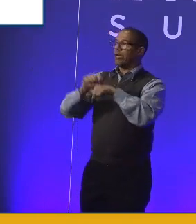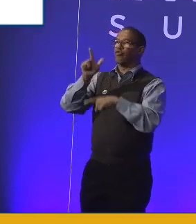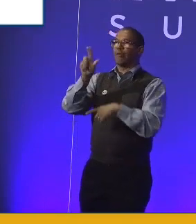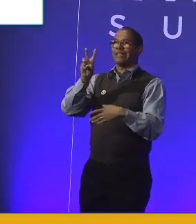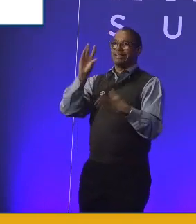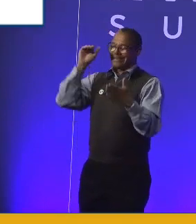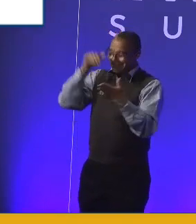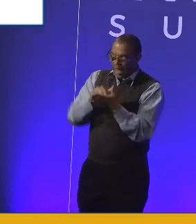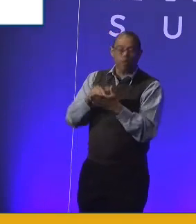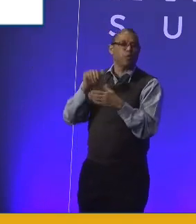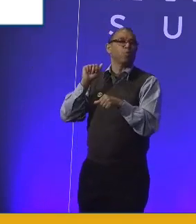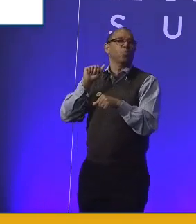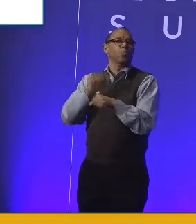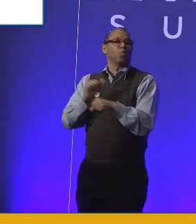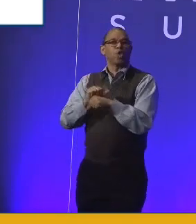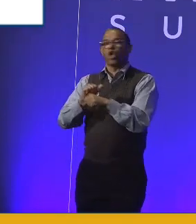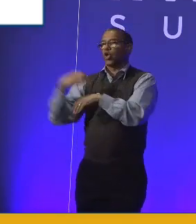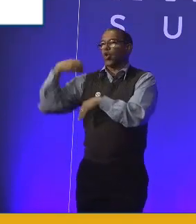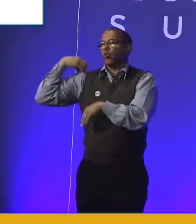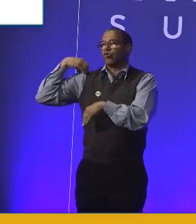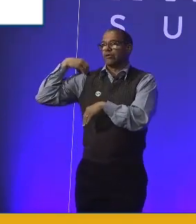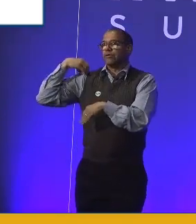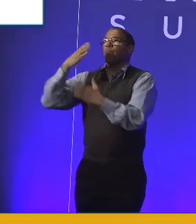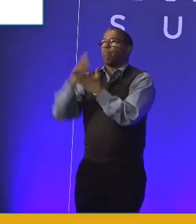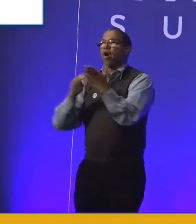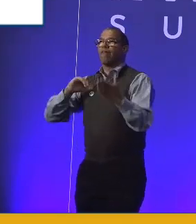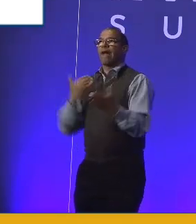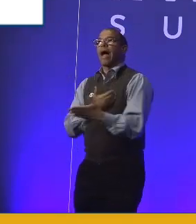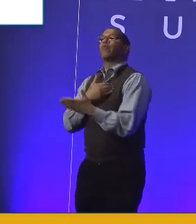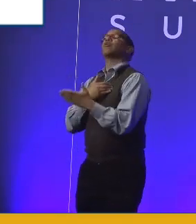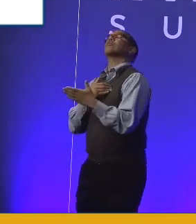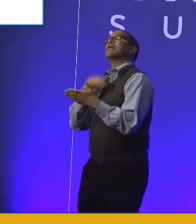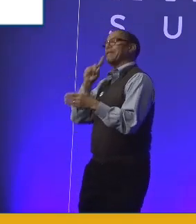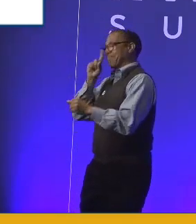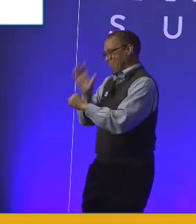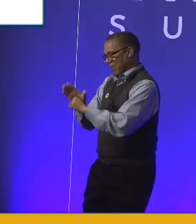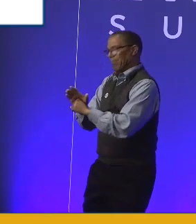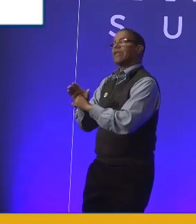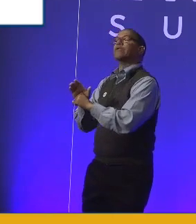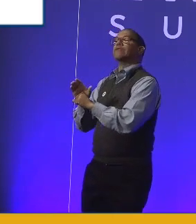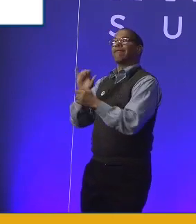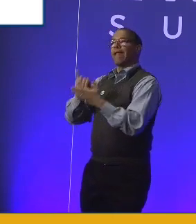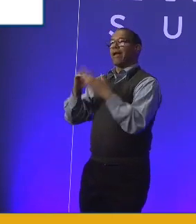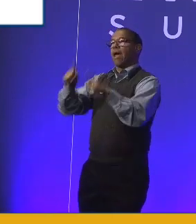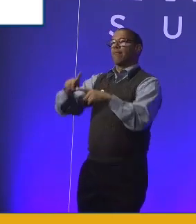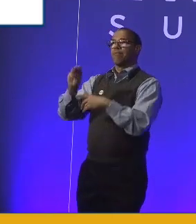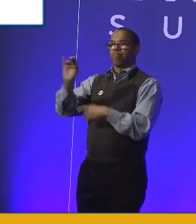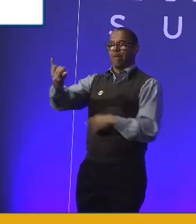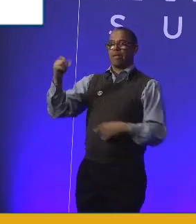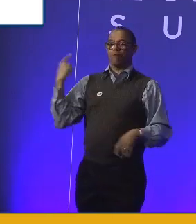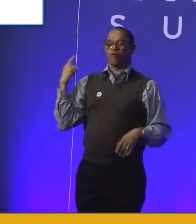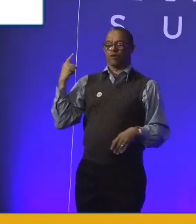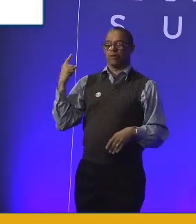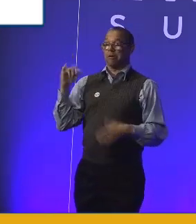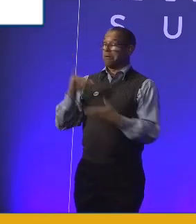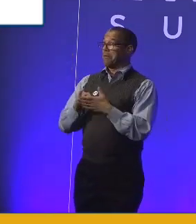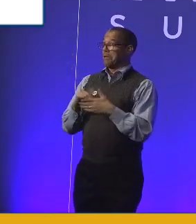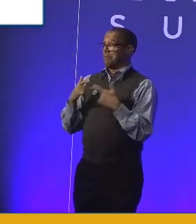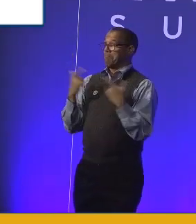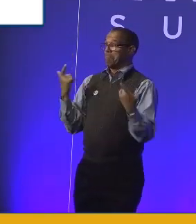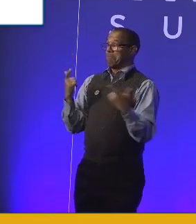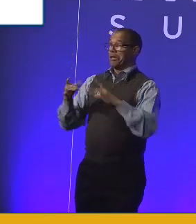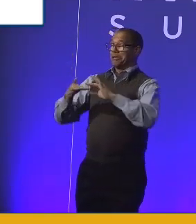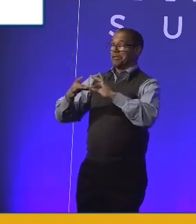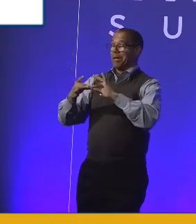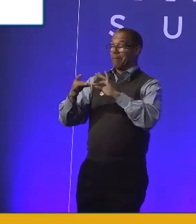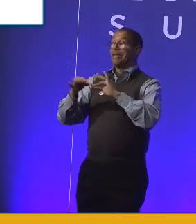within DWP as part of our renewed commitment to accessibility in May last year. It's quite a bold statement. You know, you've got to